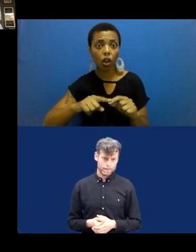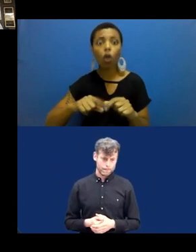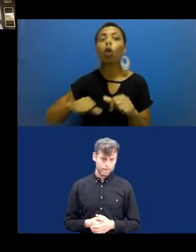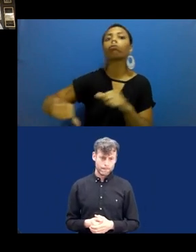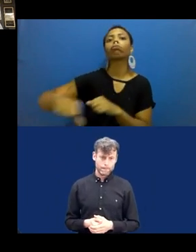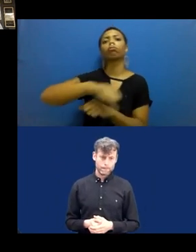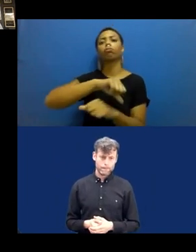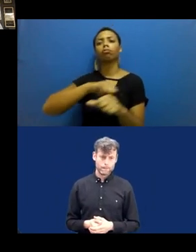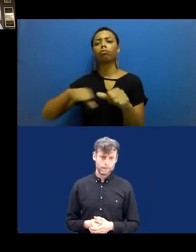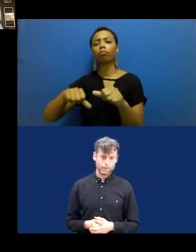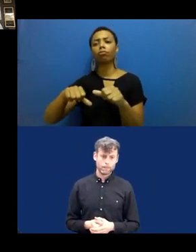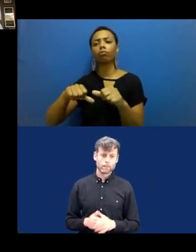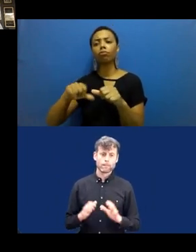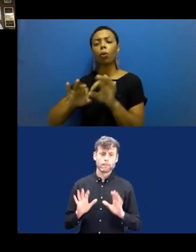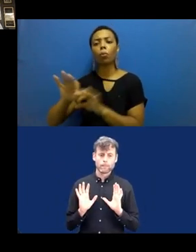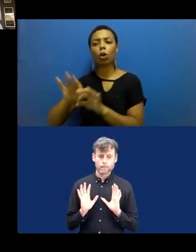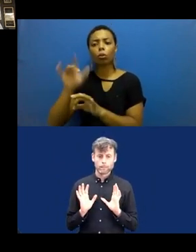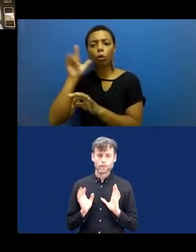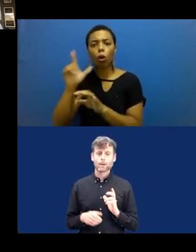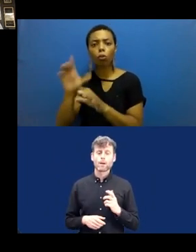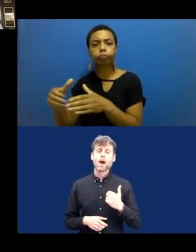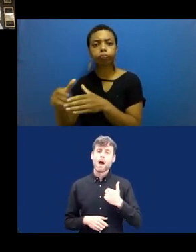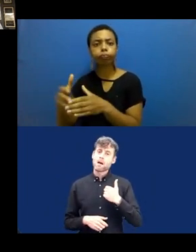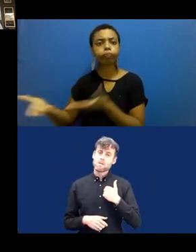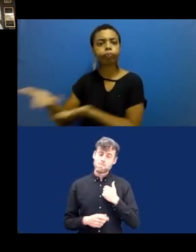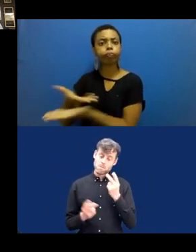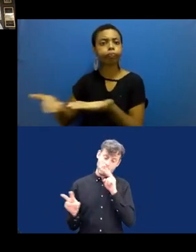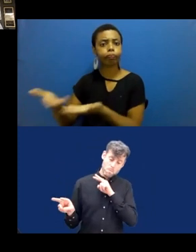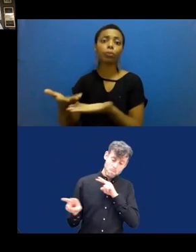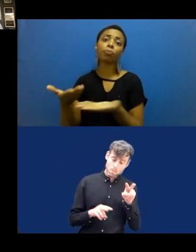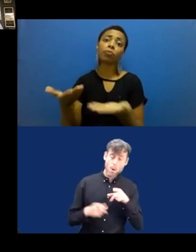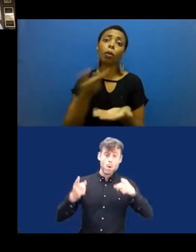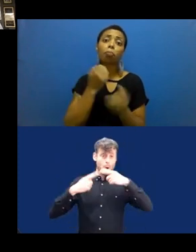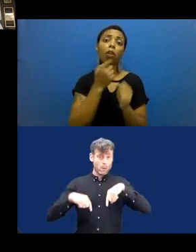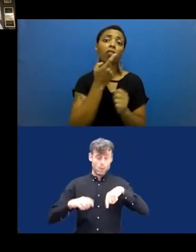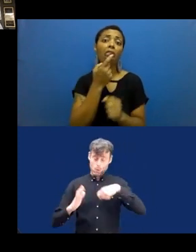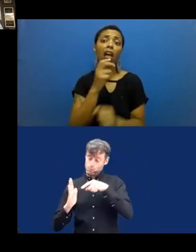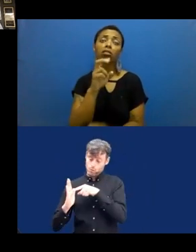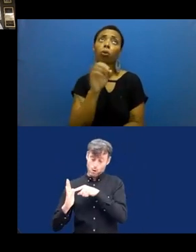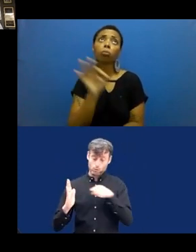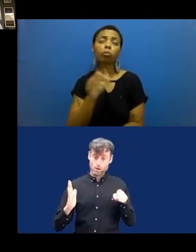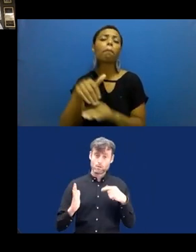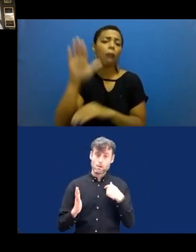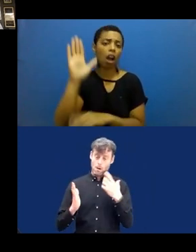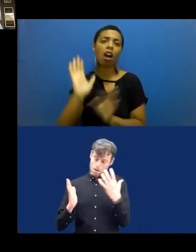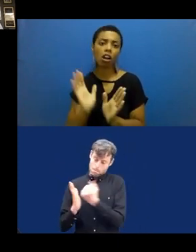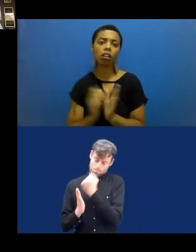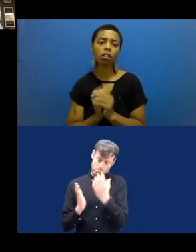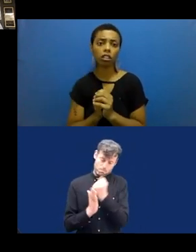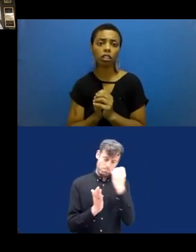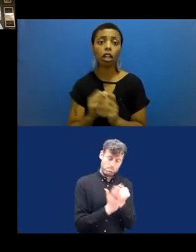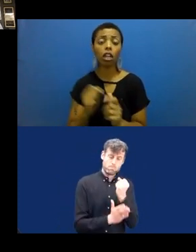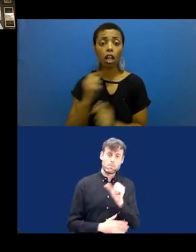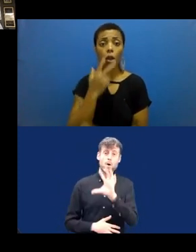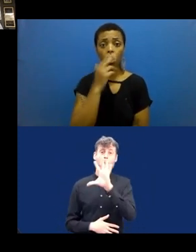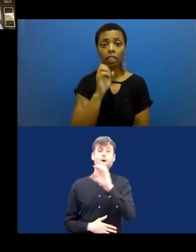Well, I would say we achieved more than 50%, and I think this is a